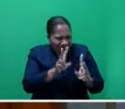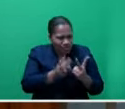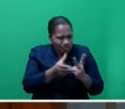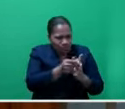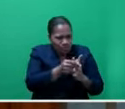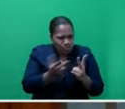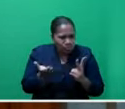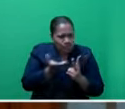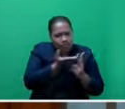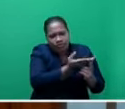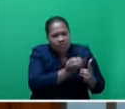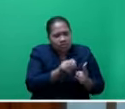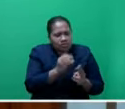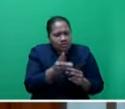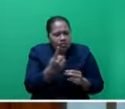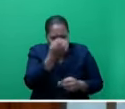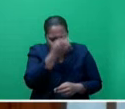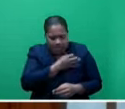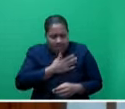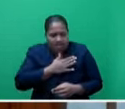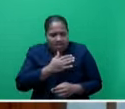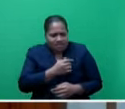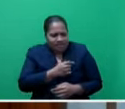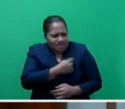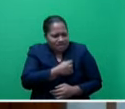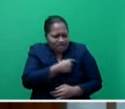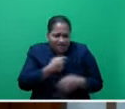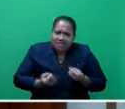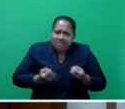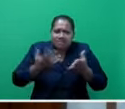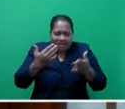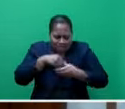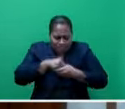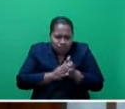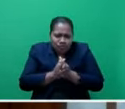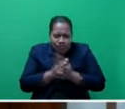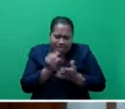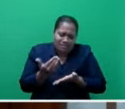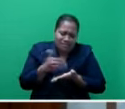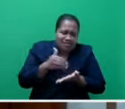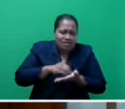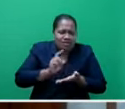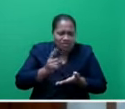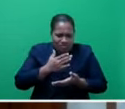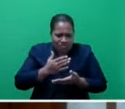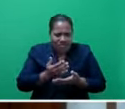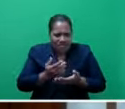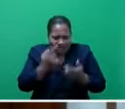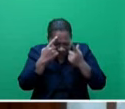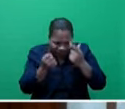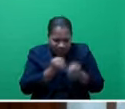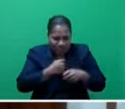in my sacrifice and potential to add value in the interests of our beloved nation. Three years later,